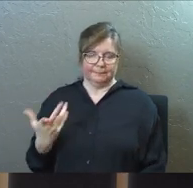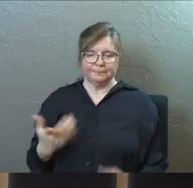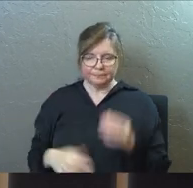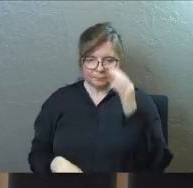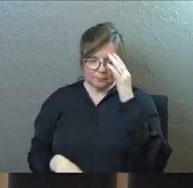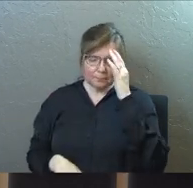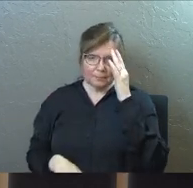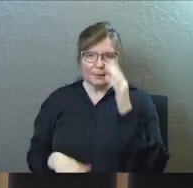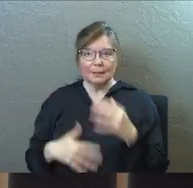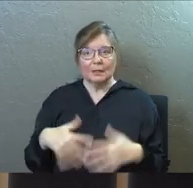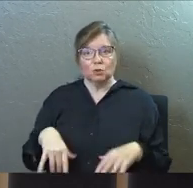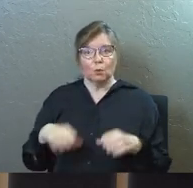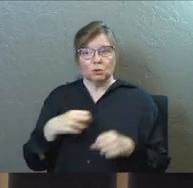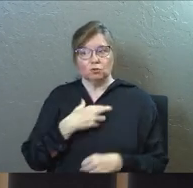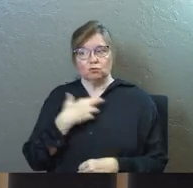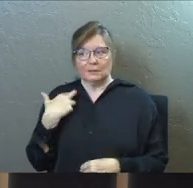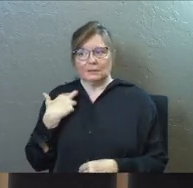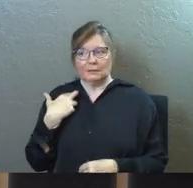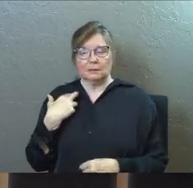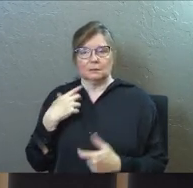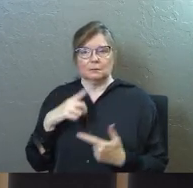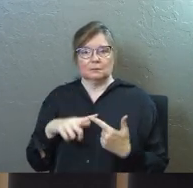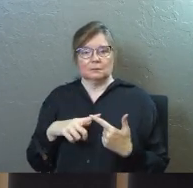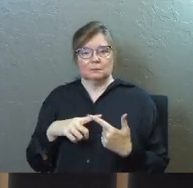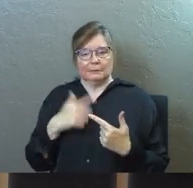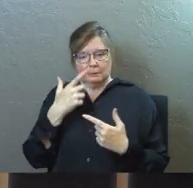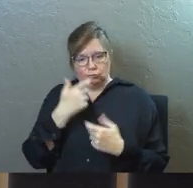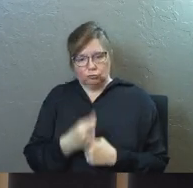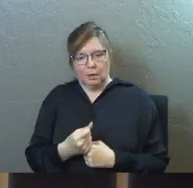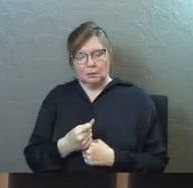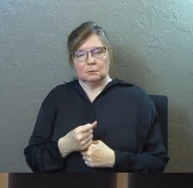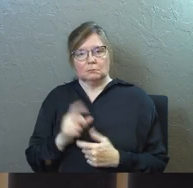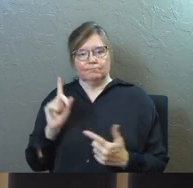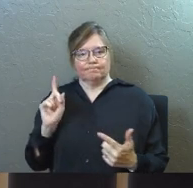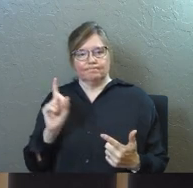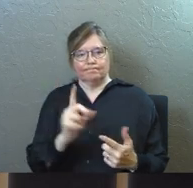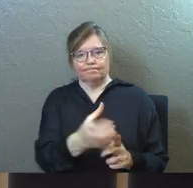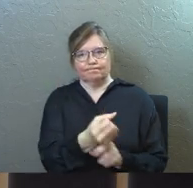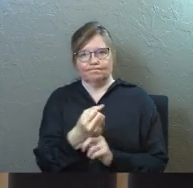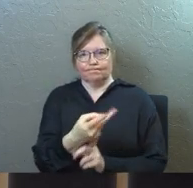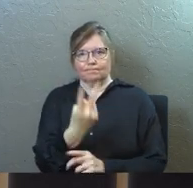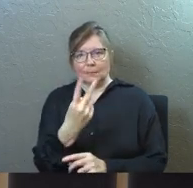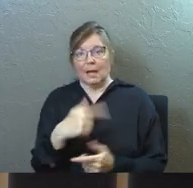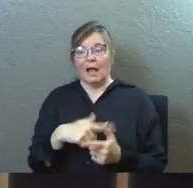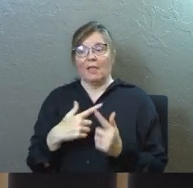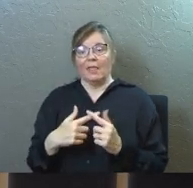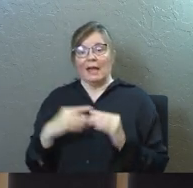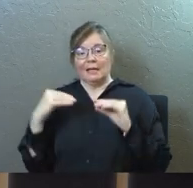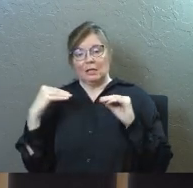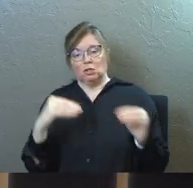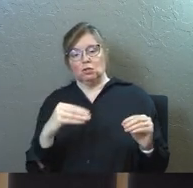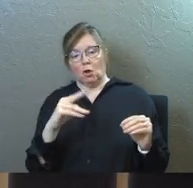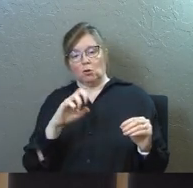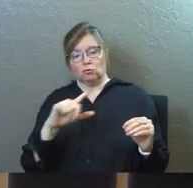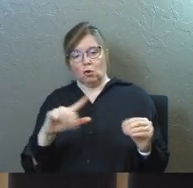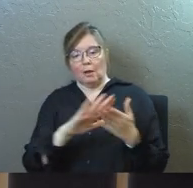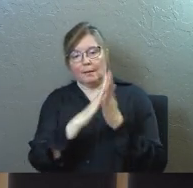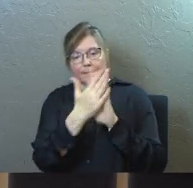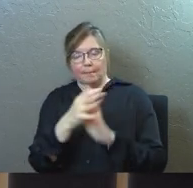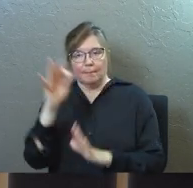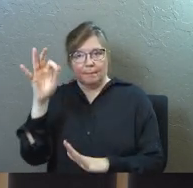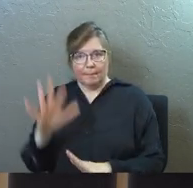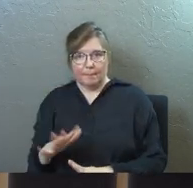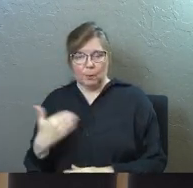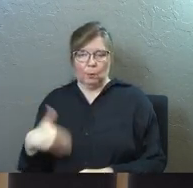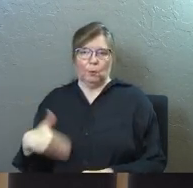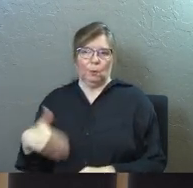on Saul, he took a risk, and Barnabas built Saul into a pastor, gosh, the heart